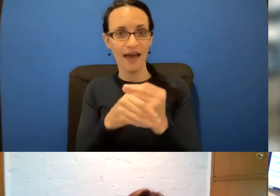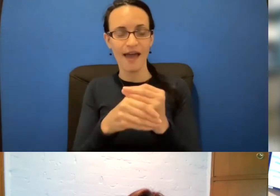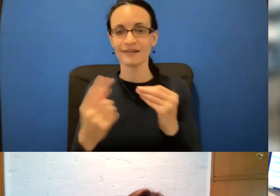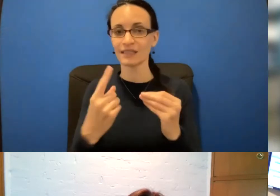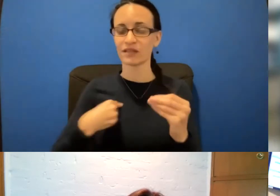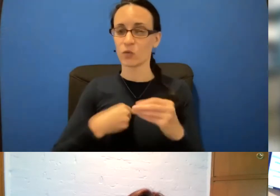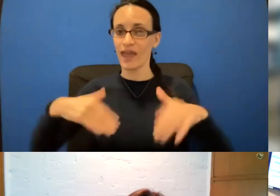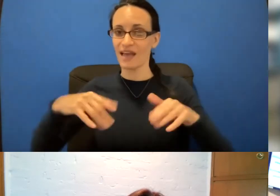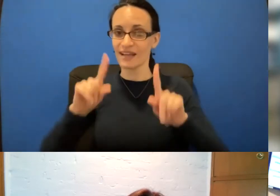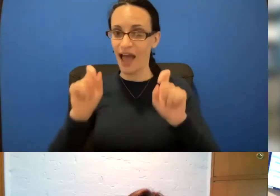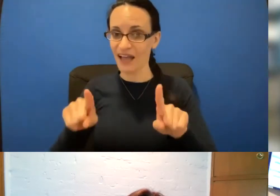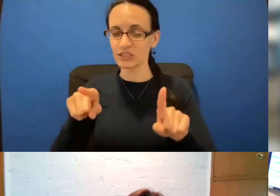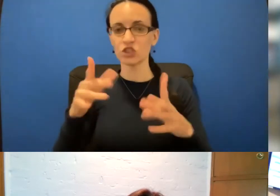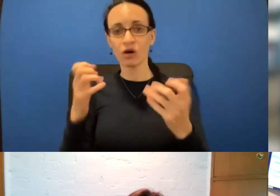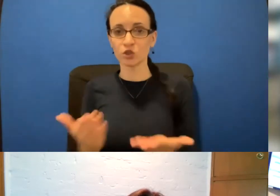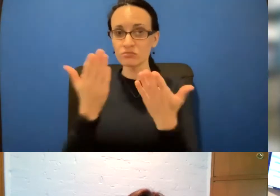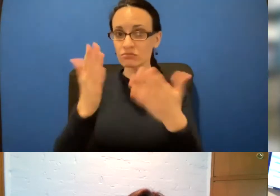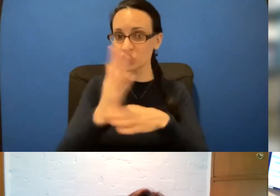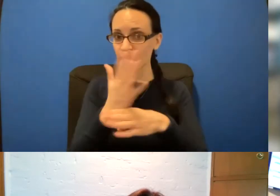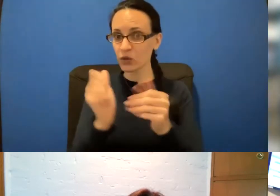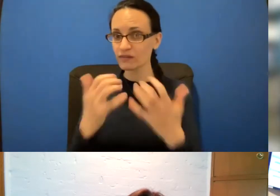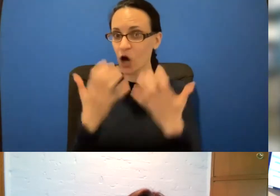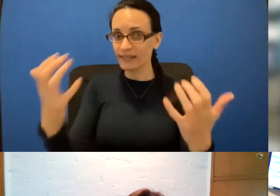touch on that you want to share with the audience right now?